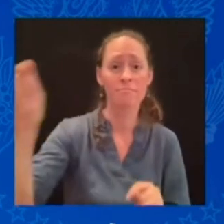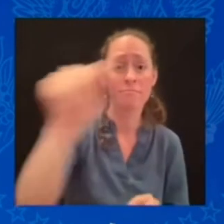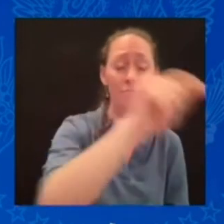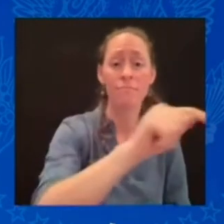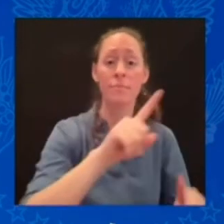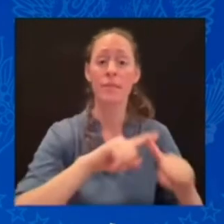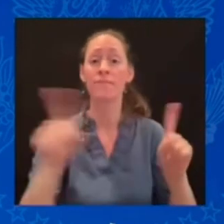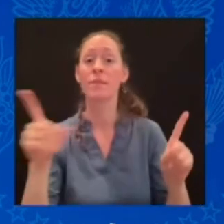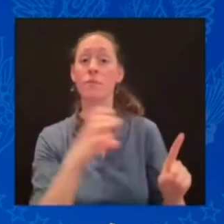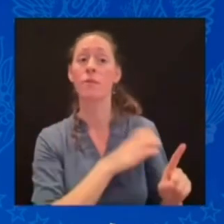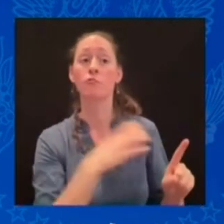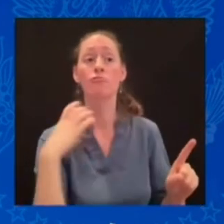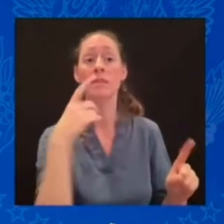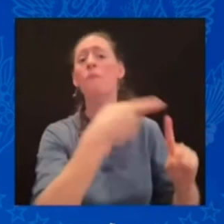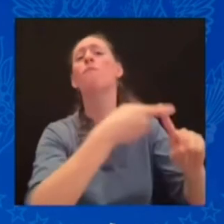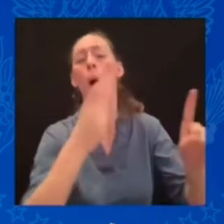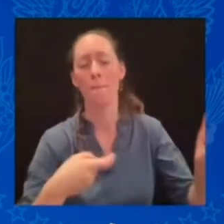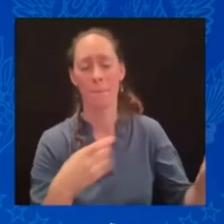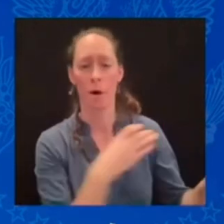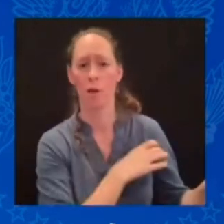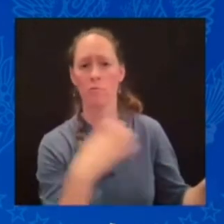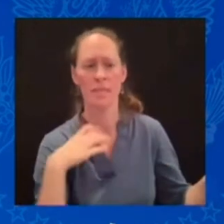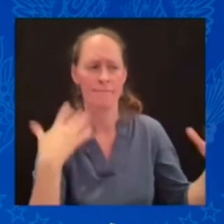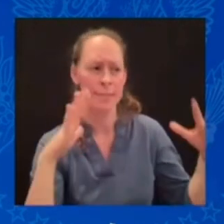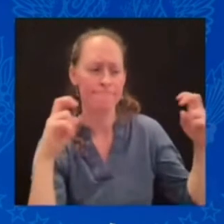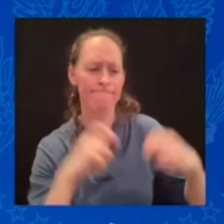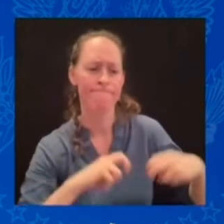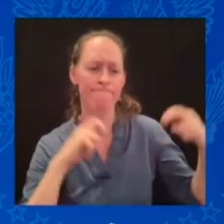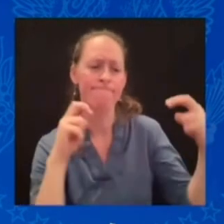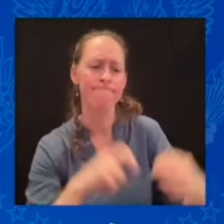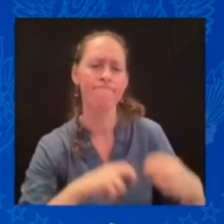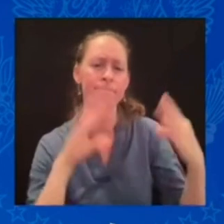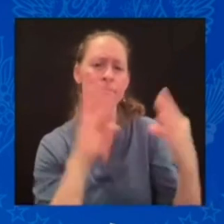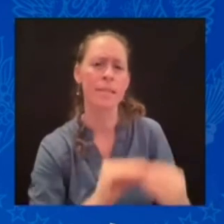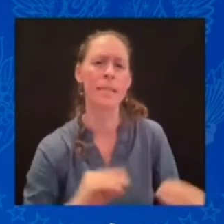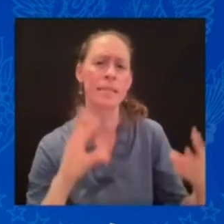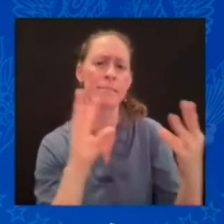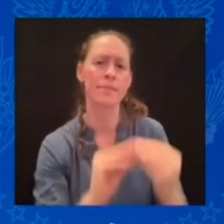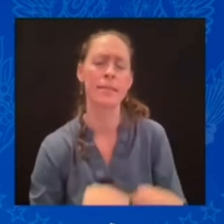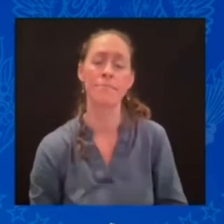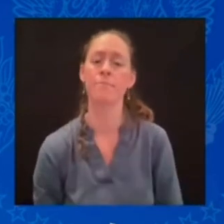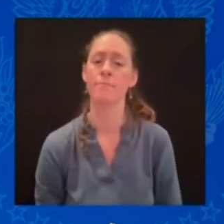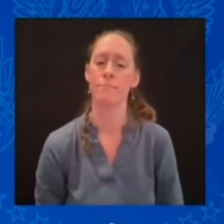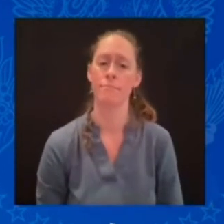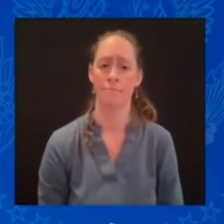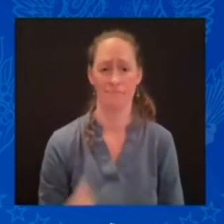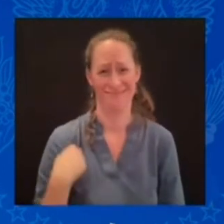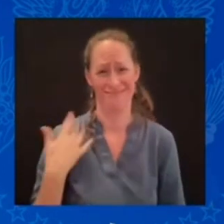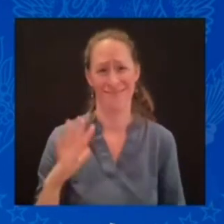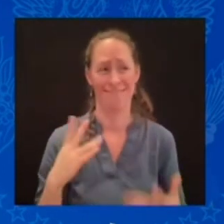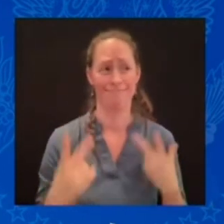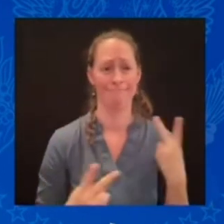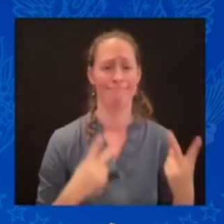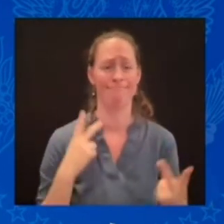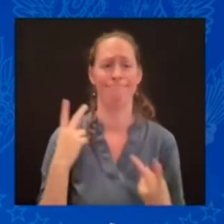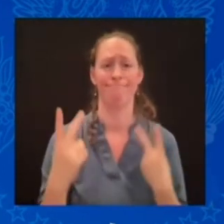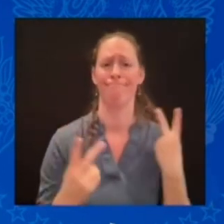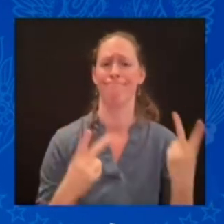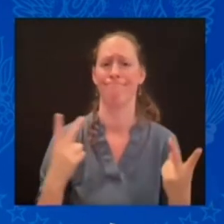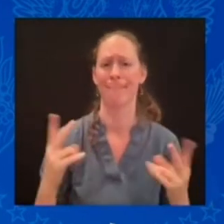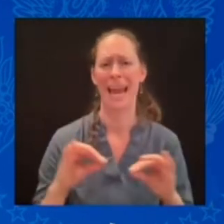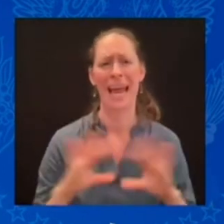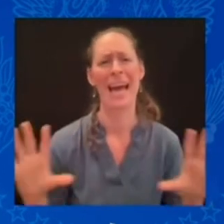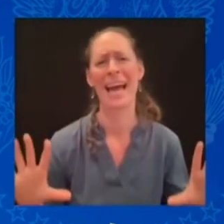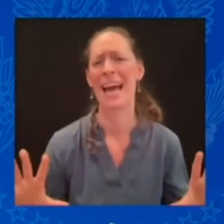think the message was quite clear, quite united. And I have no reason to doubt